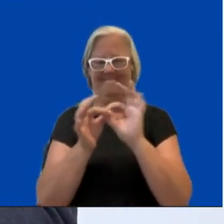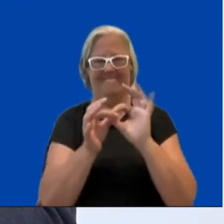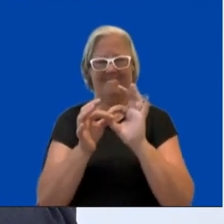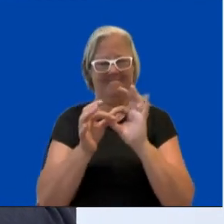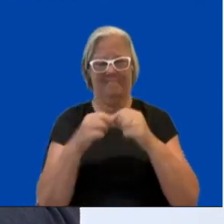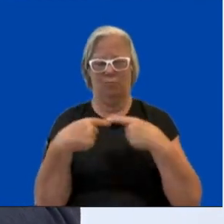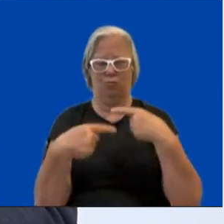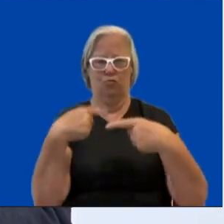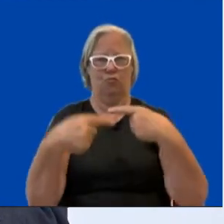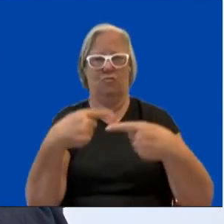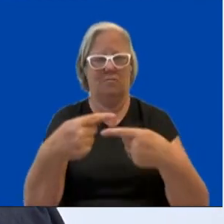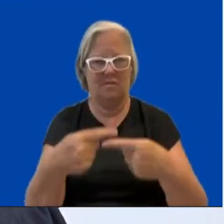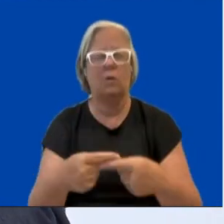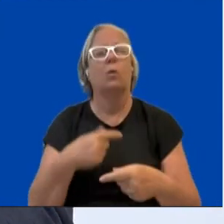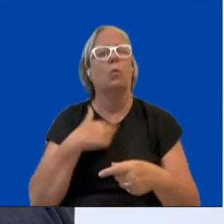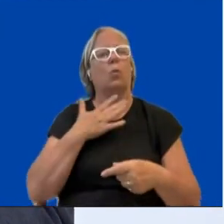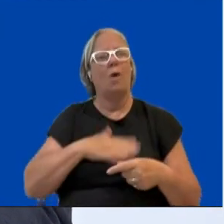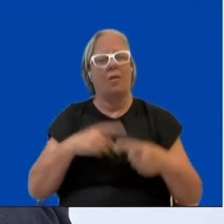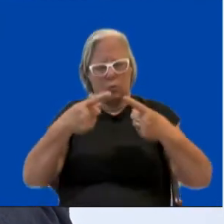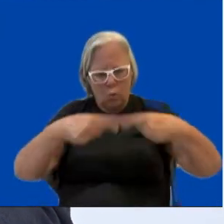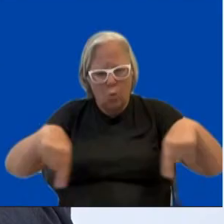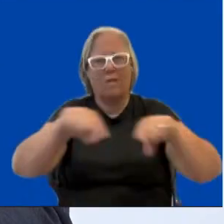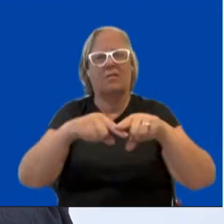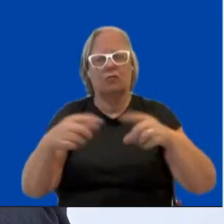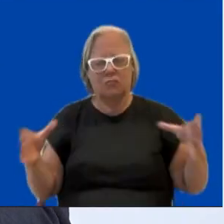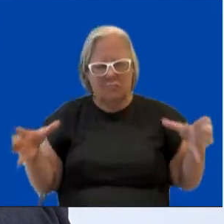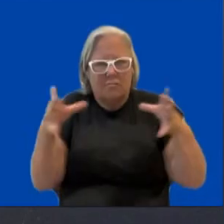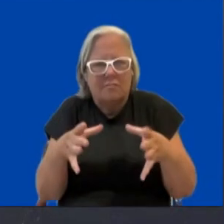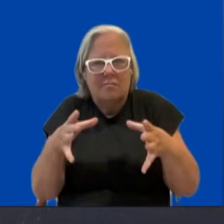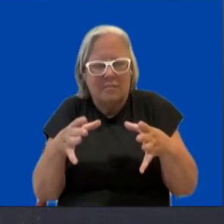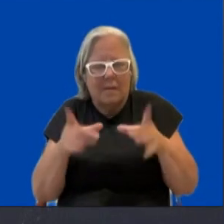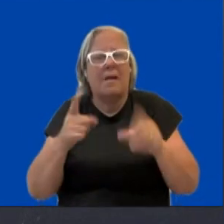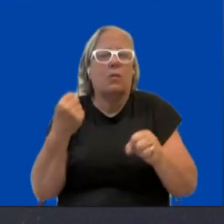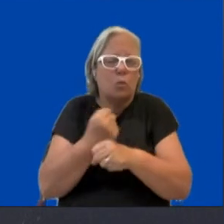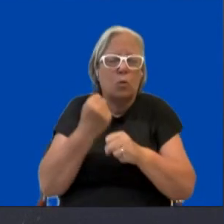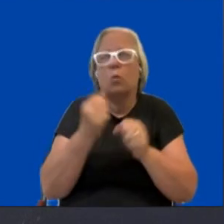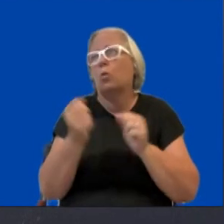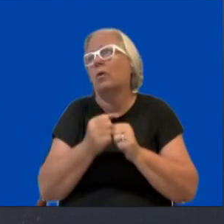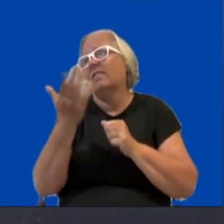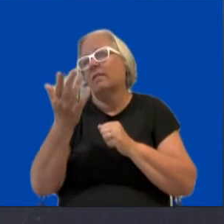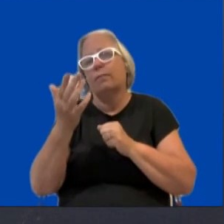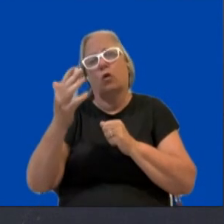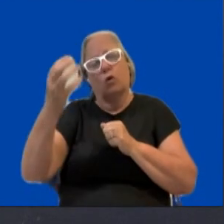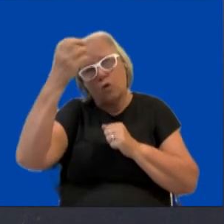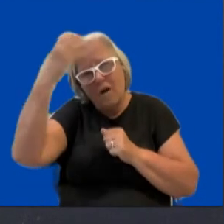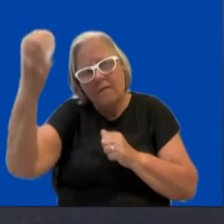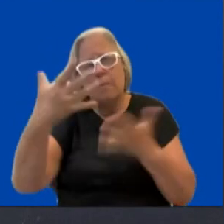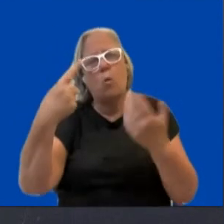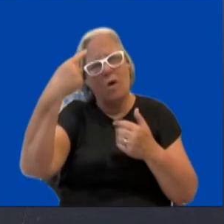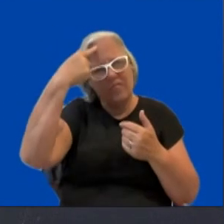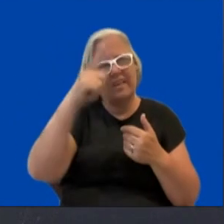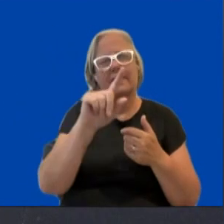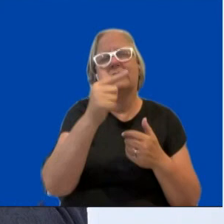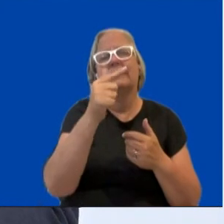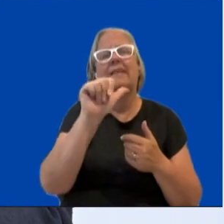correlations. We need to involve civil society organizations. We need to work with governments. We need to work with think tanks. We need to work with private sector. And all of us need to